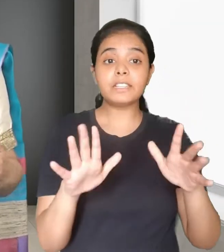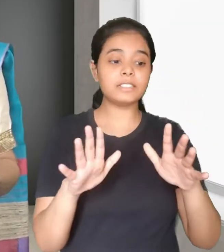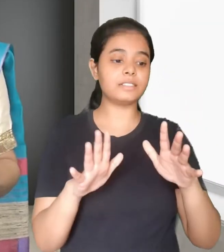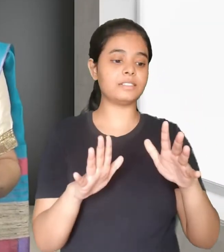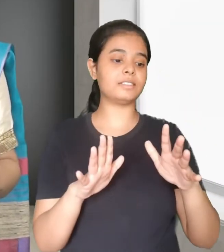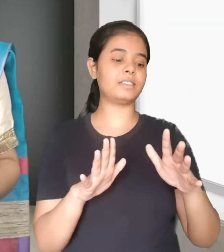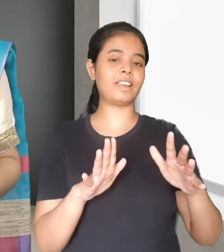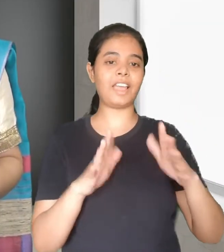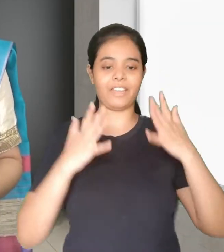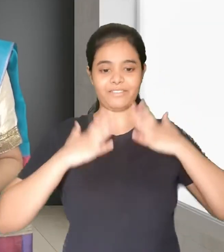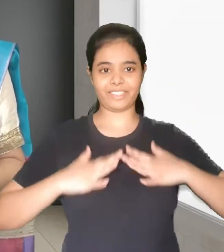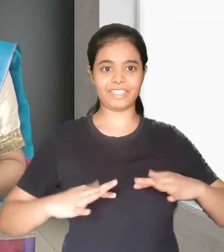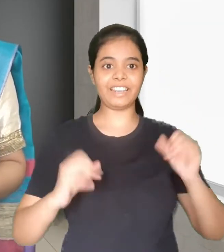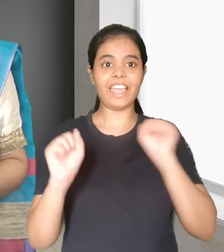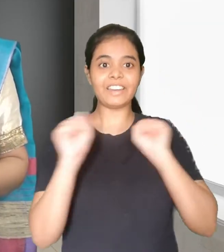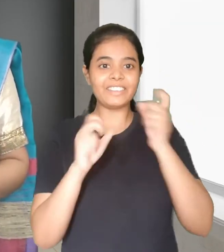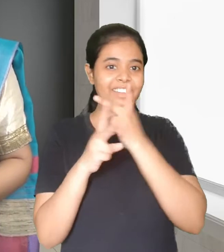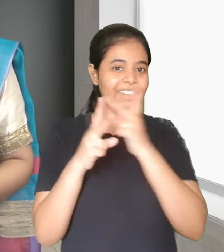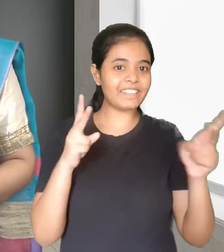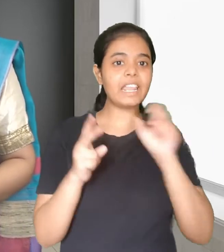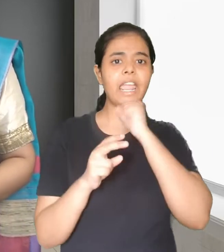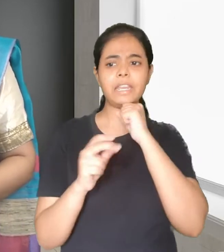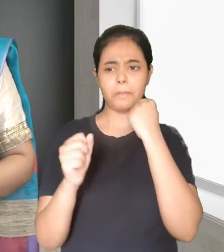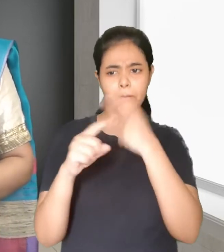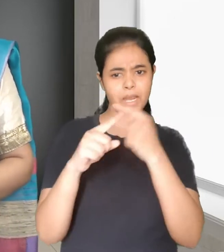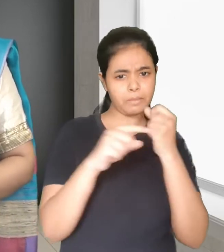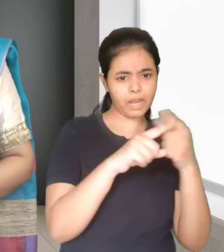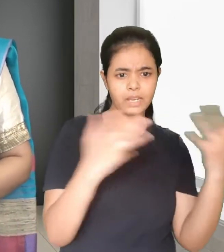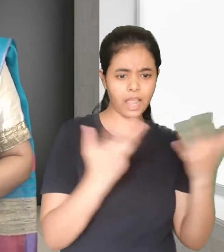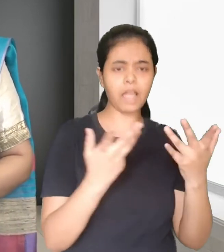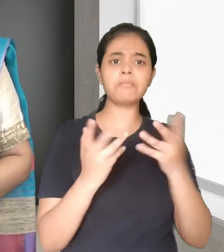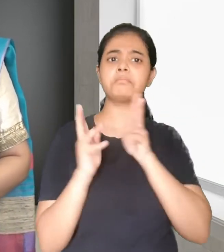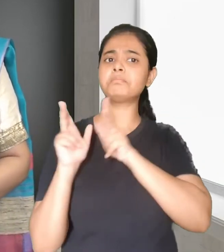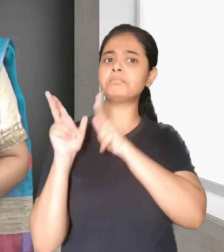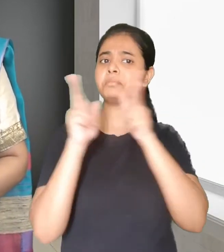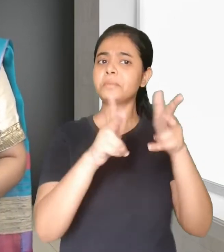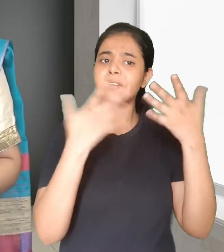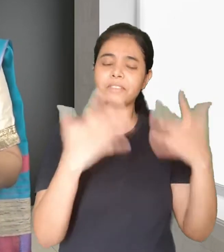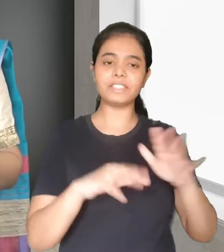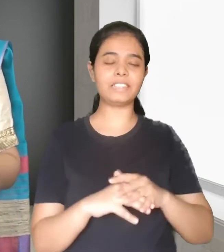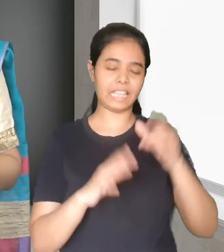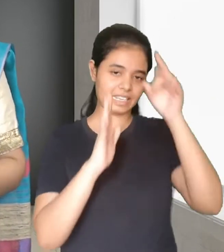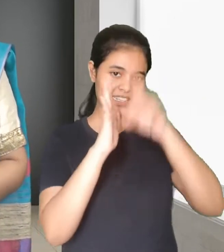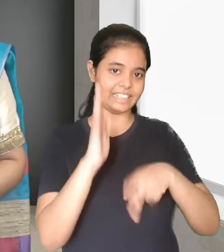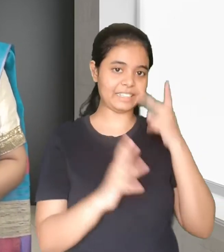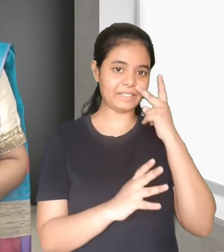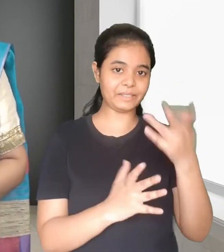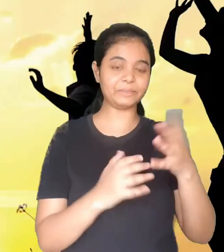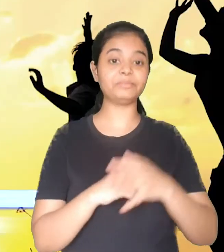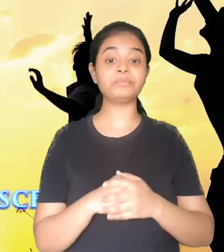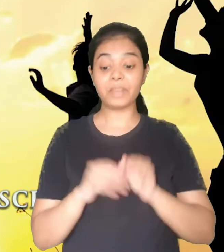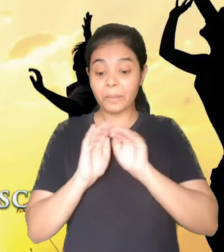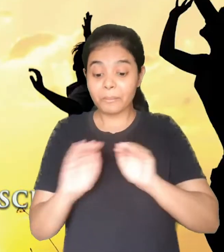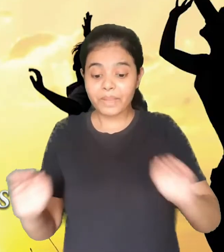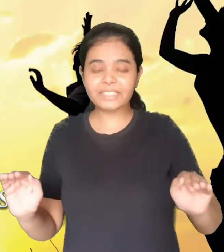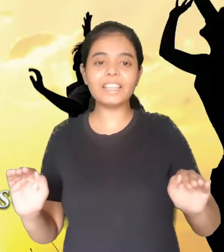guidelines for physical activity at different ages. So let's check these guidelines a bit in detail.